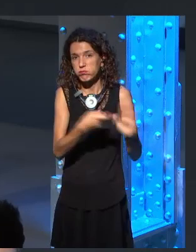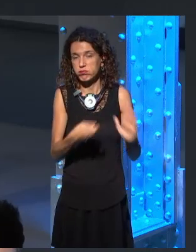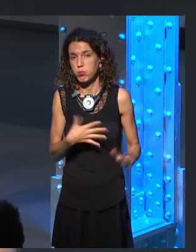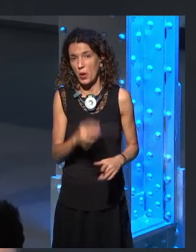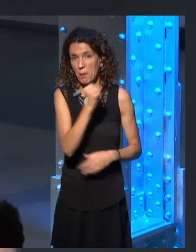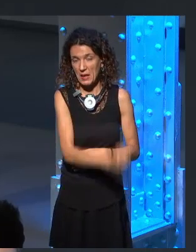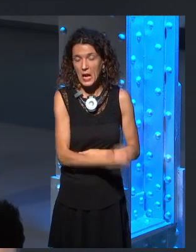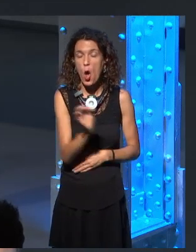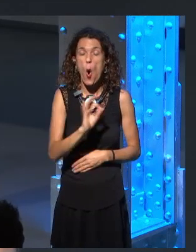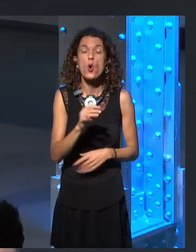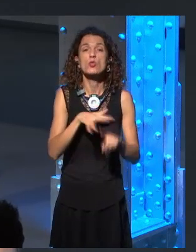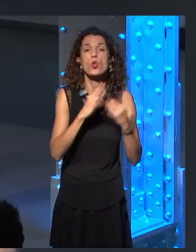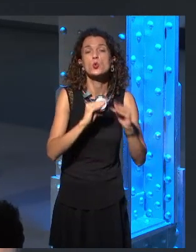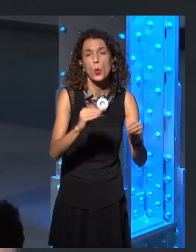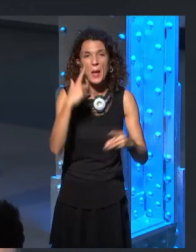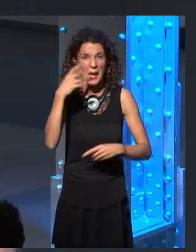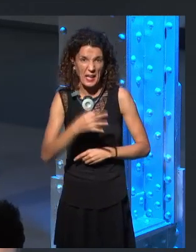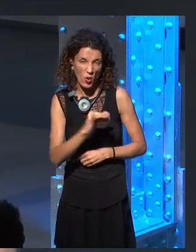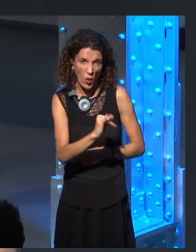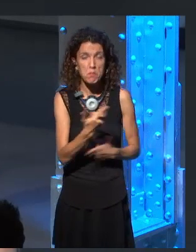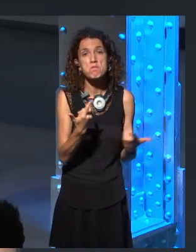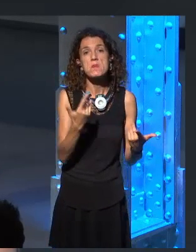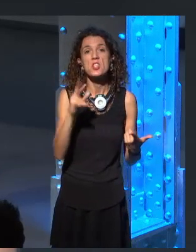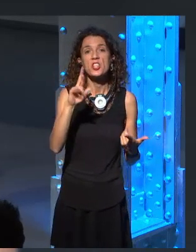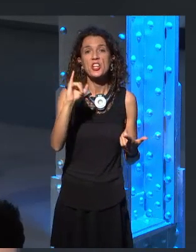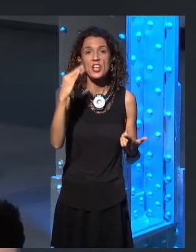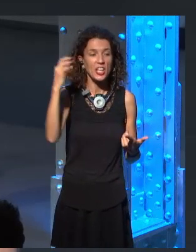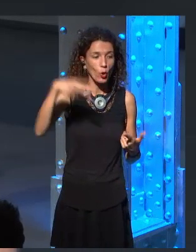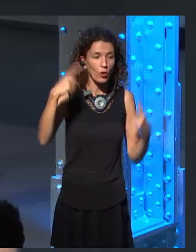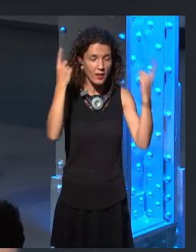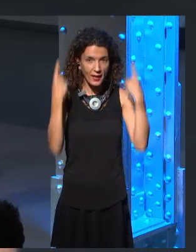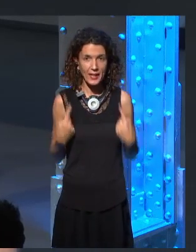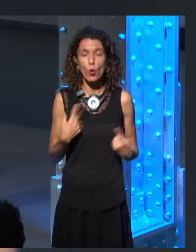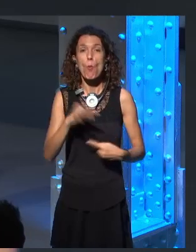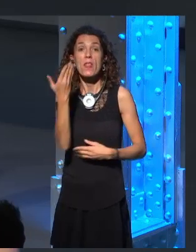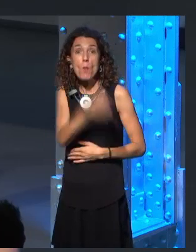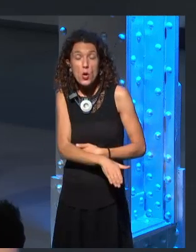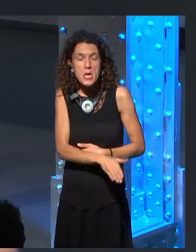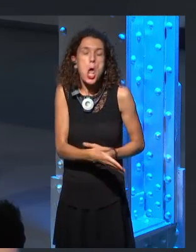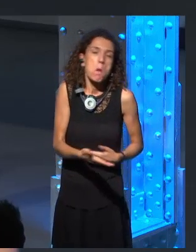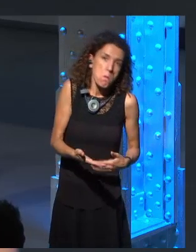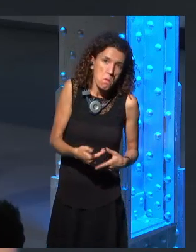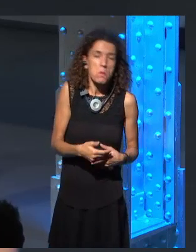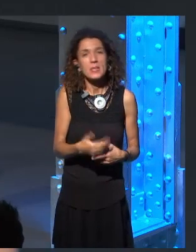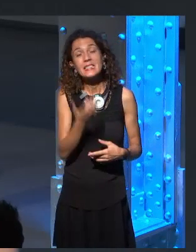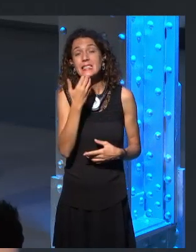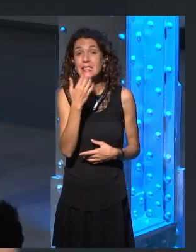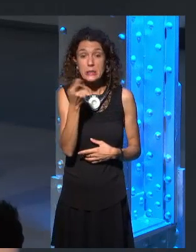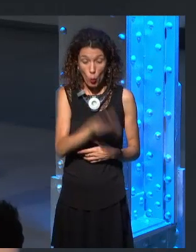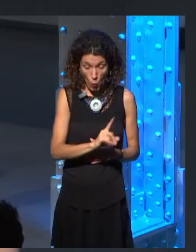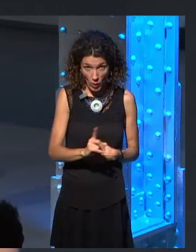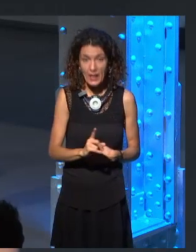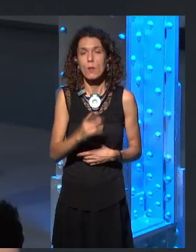somebody like Rickon will die. And if he doesn't die, I could certainly see his shaggy dog living as well.